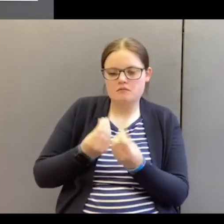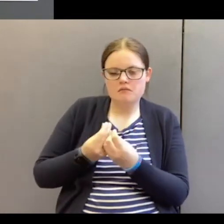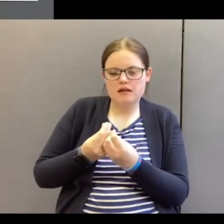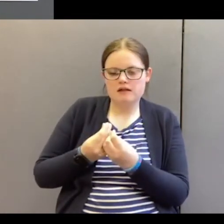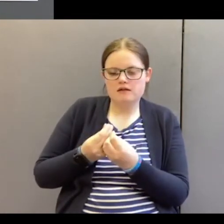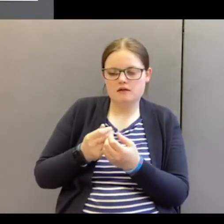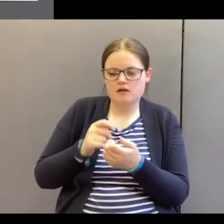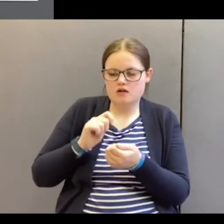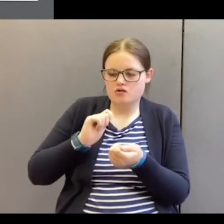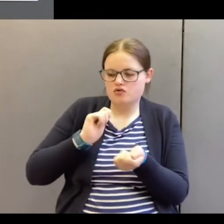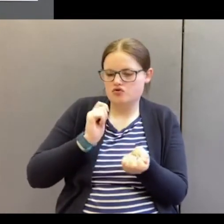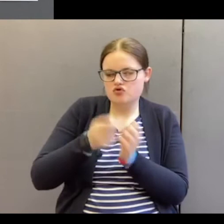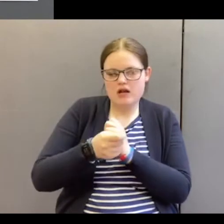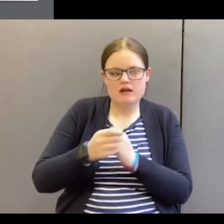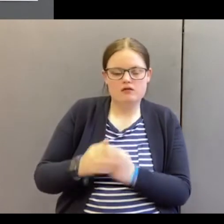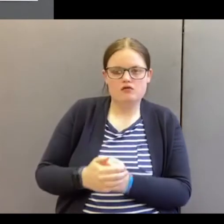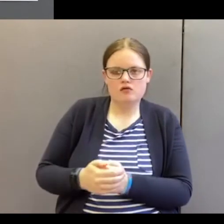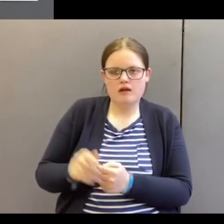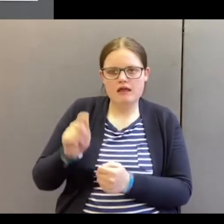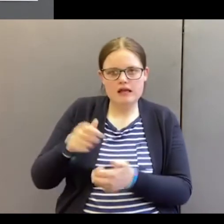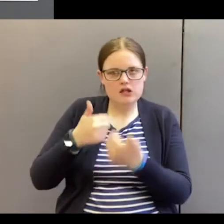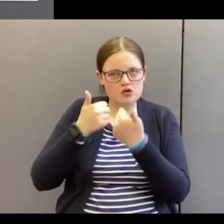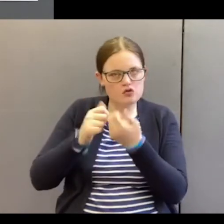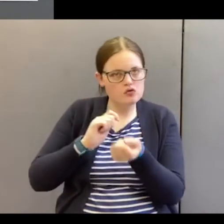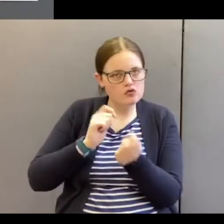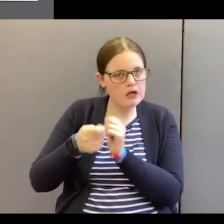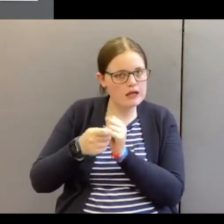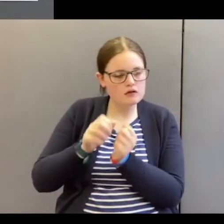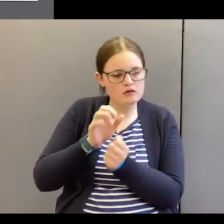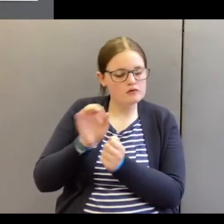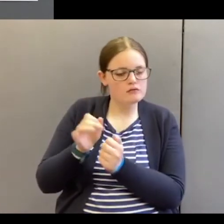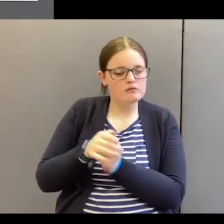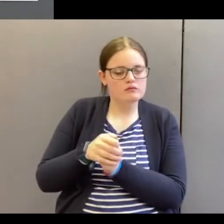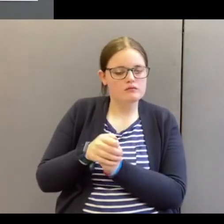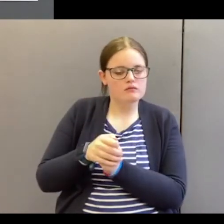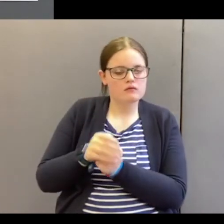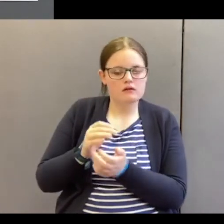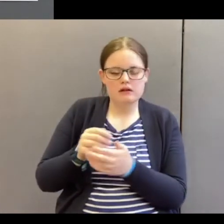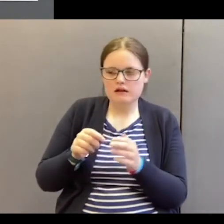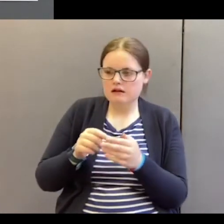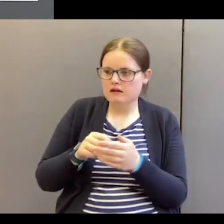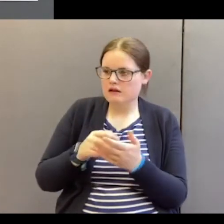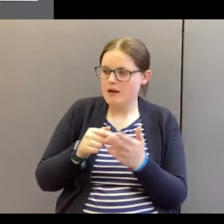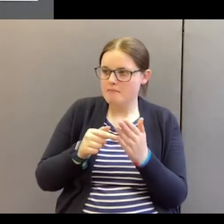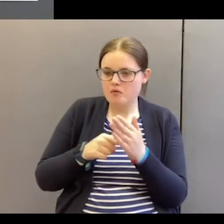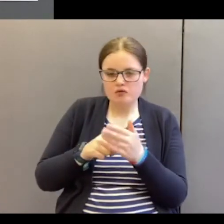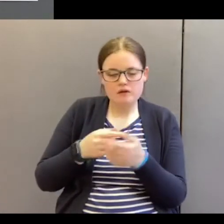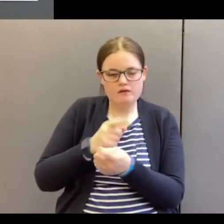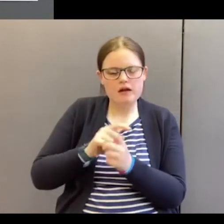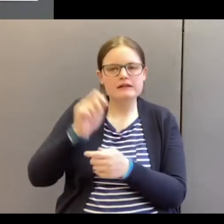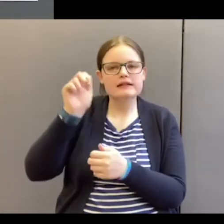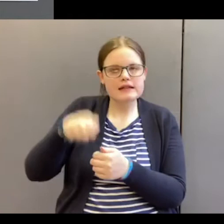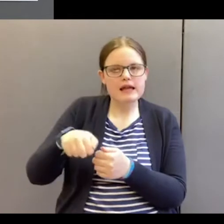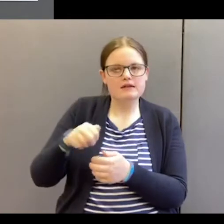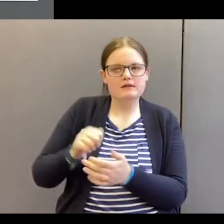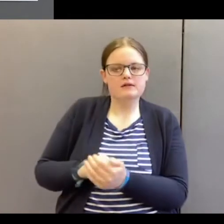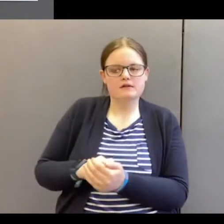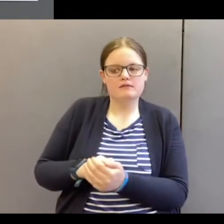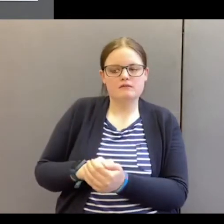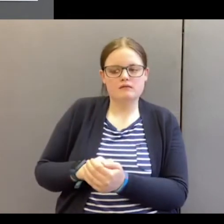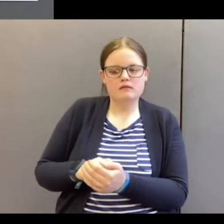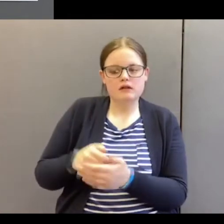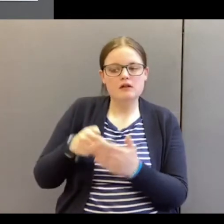transformation. Is this a good change? Is it a necessary change? Oh yes, it's